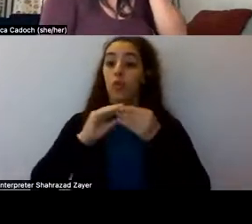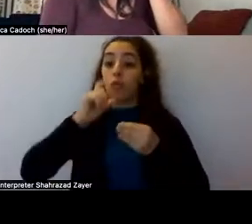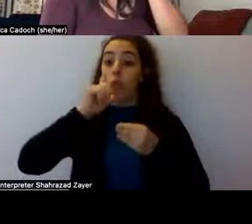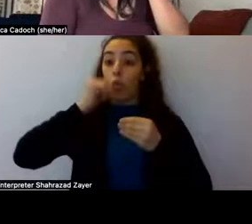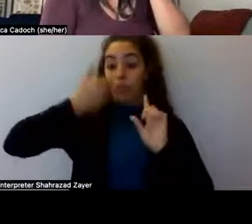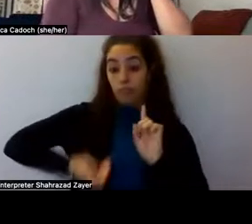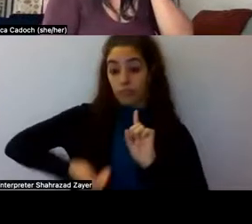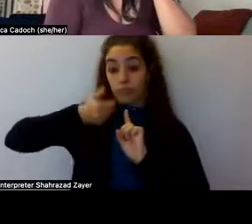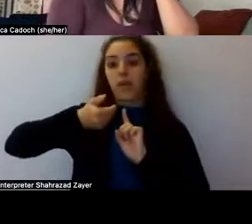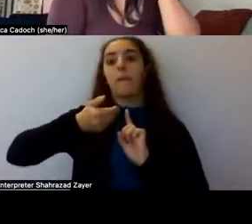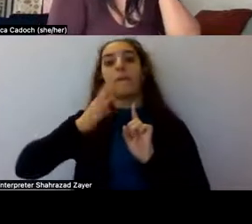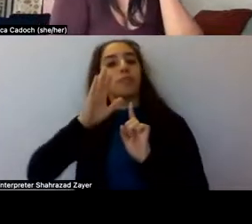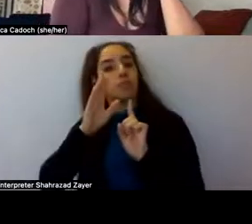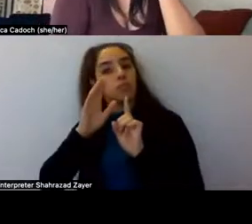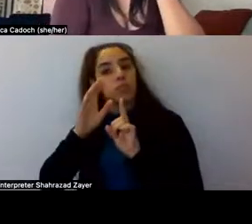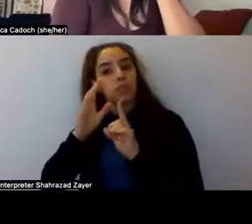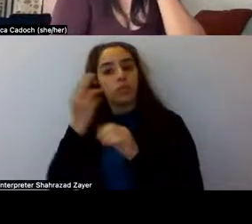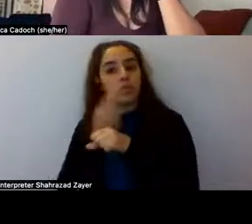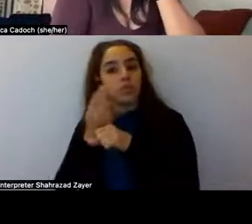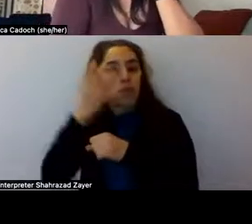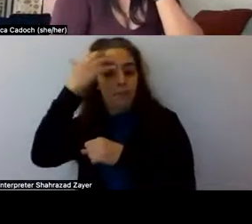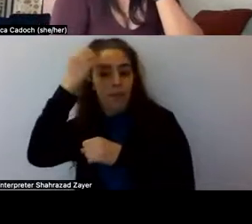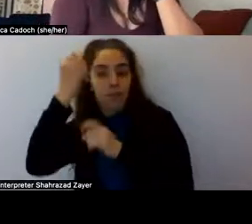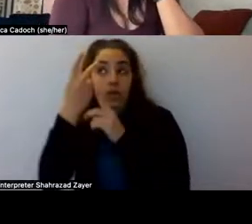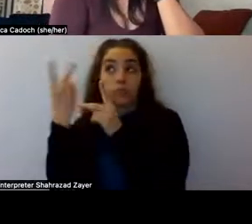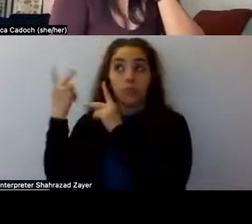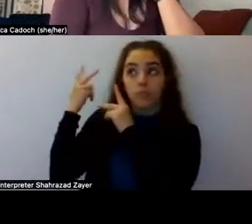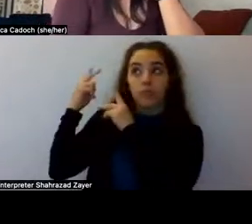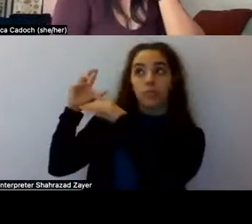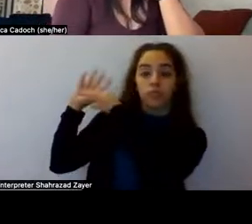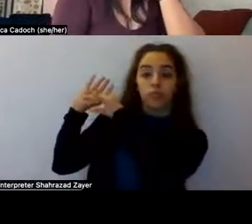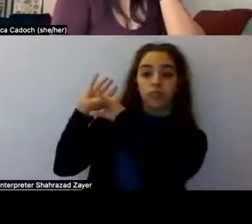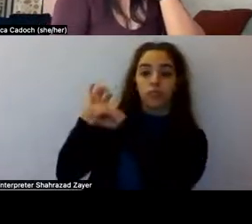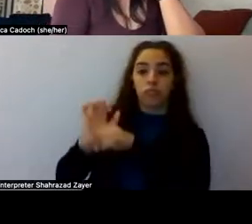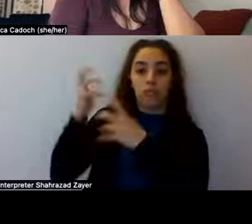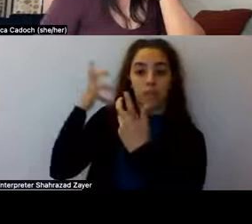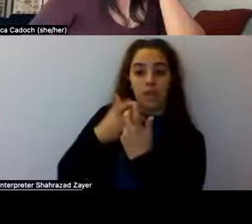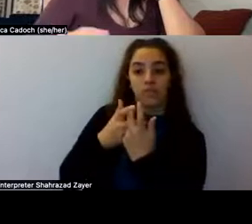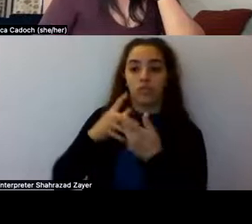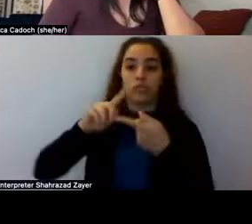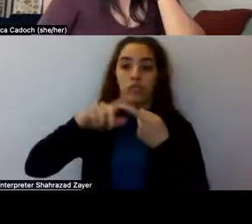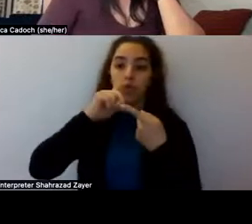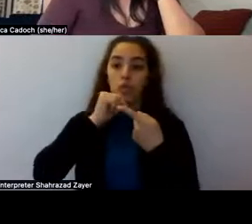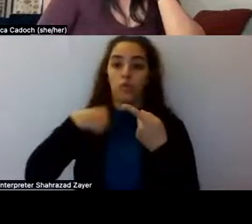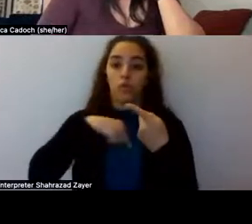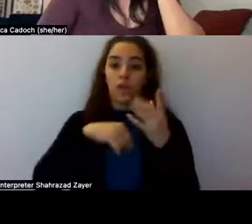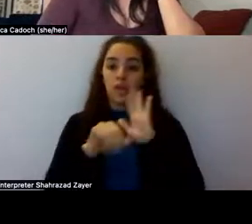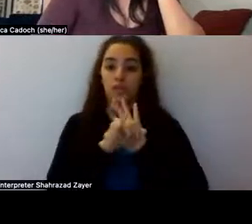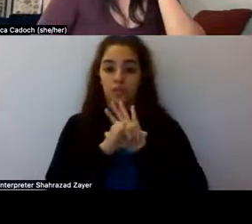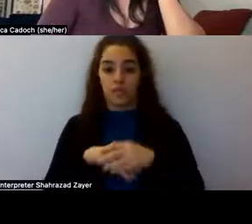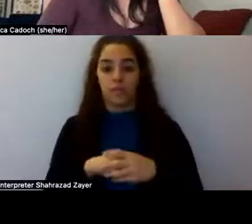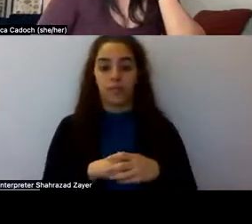to us and folding them into that narrative. And that appears to take place in the posterior cingulate cortex. Um,